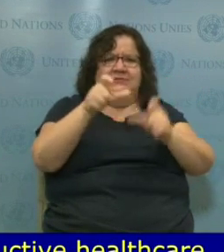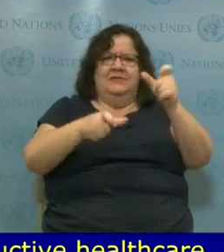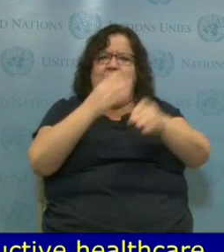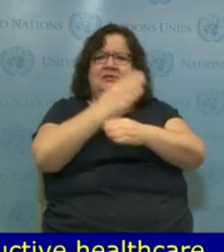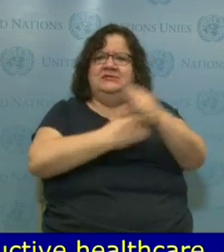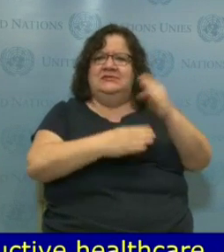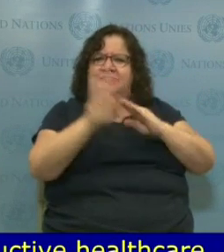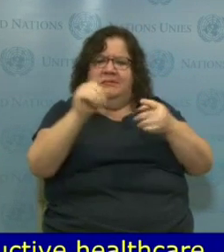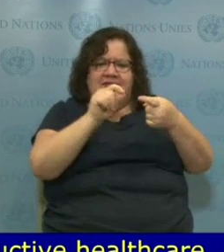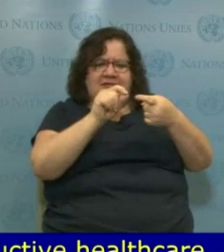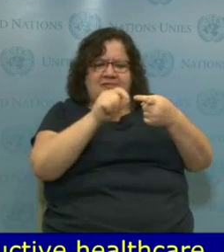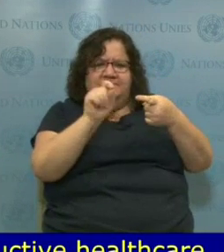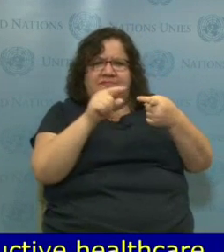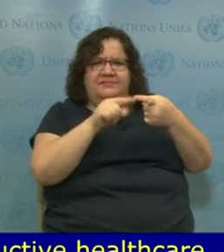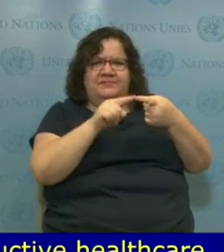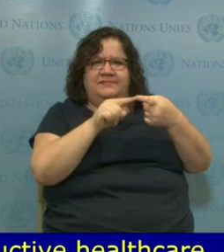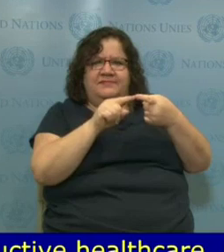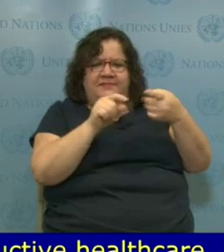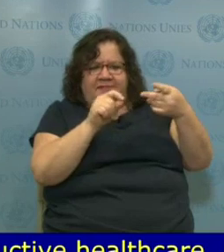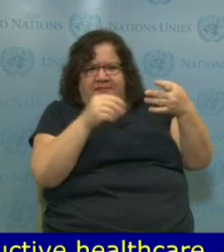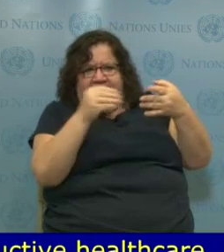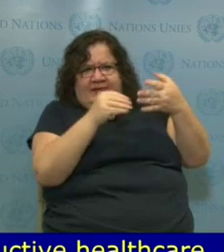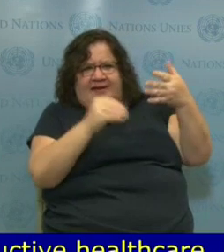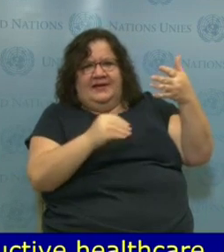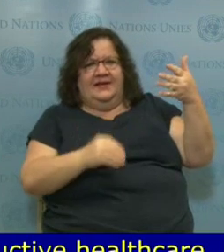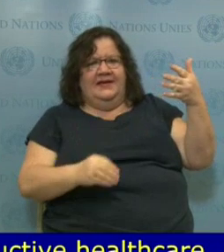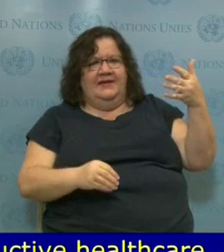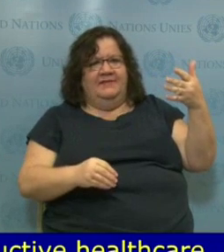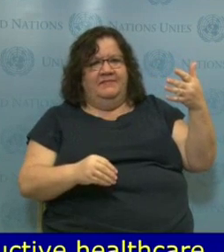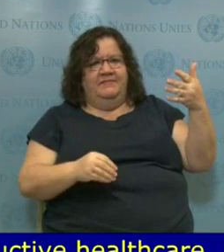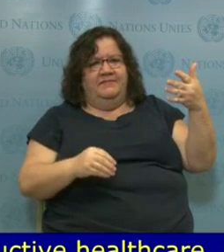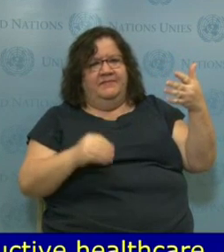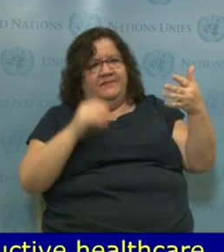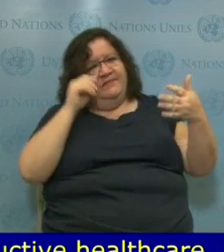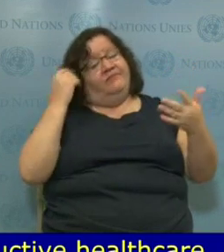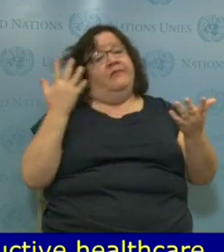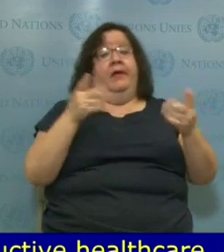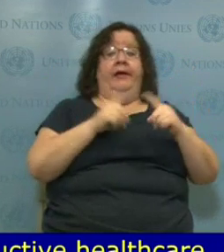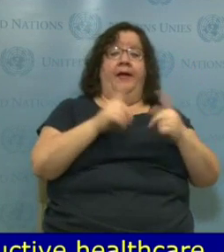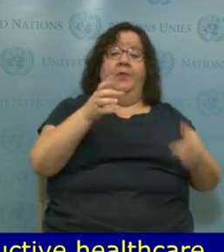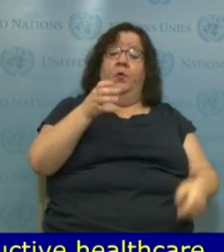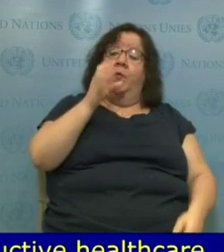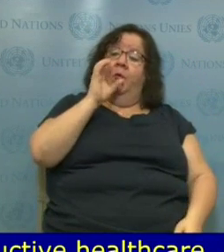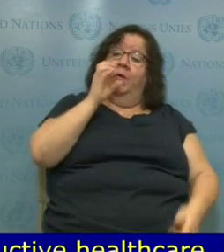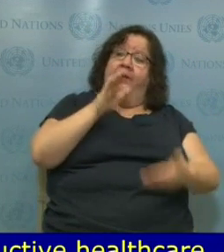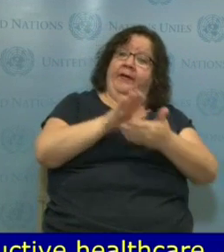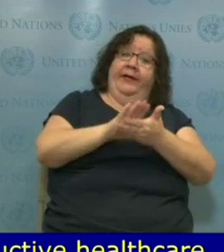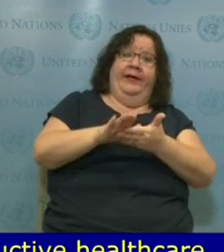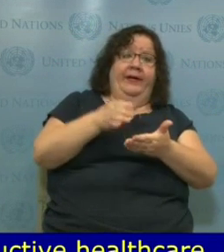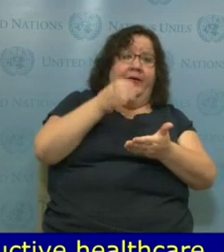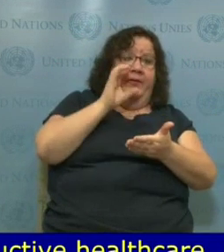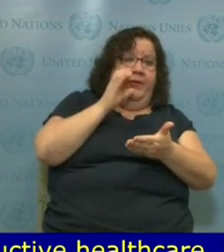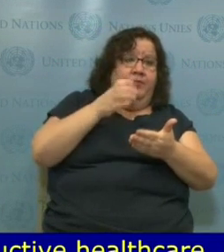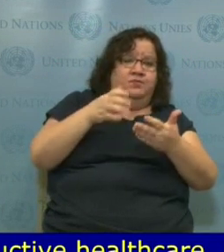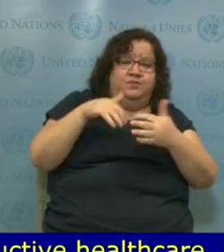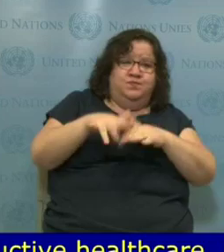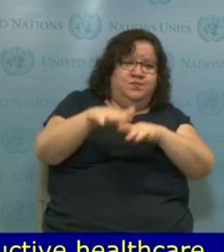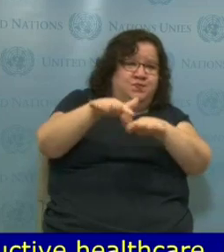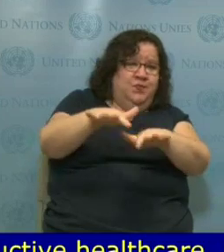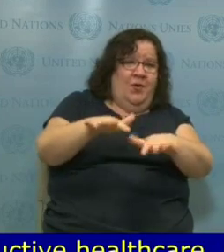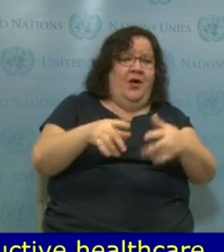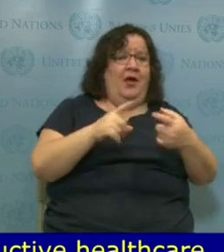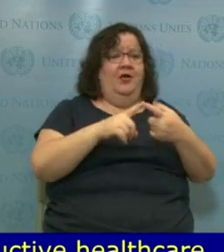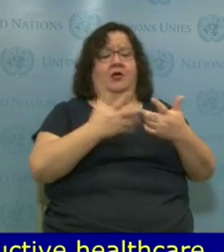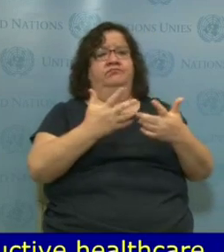to the industry, the industries should be accessible and inclusive, as well as well-being